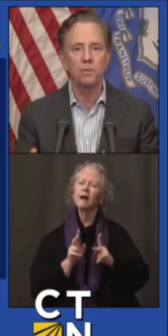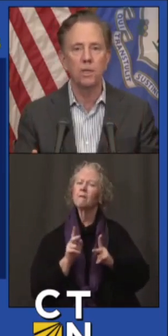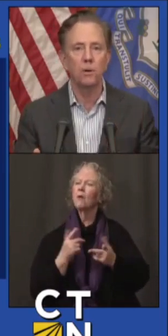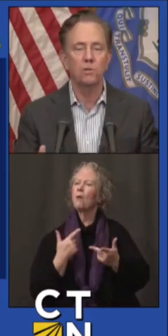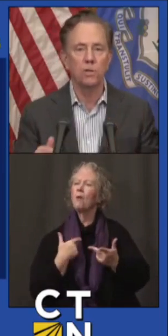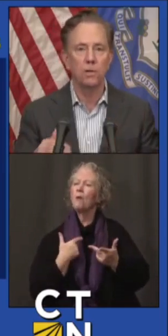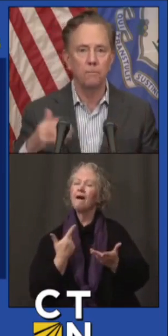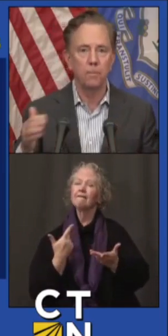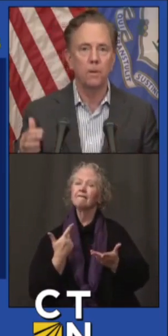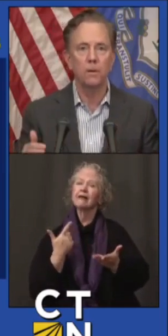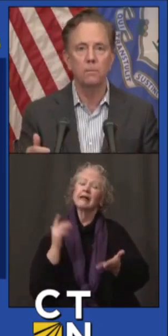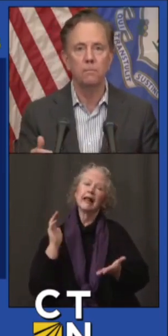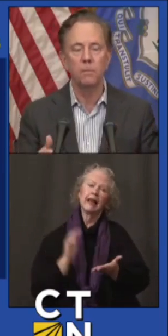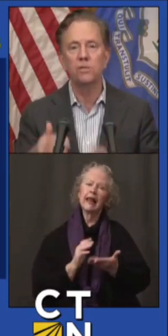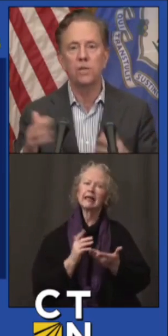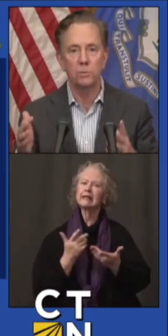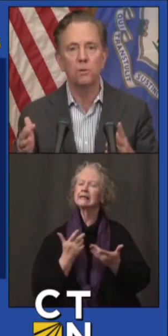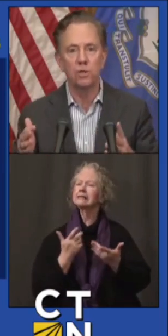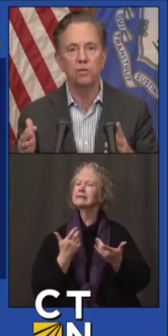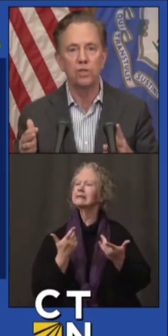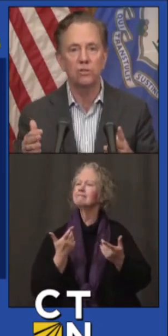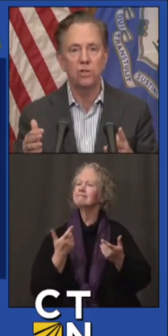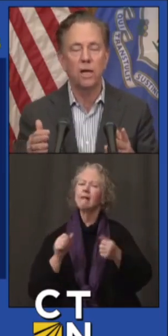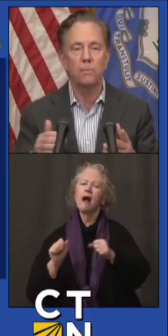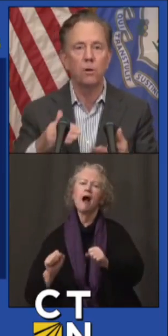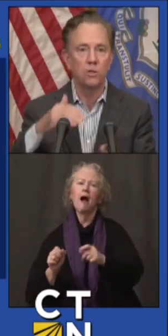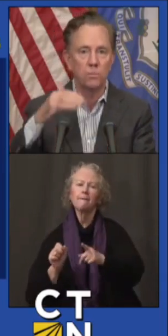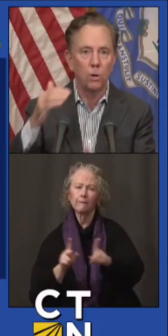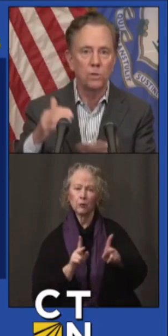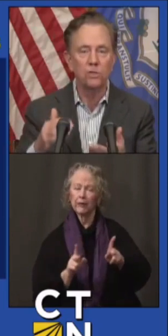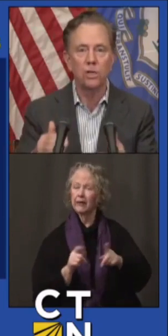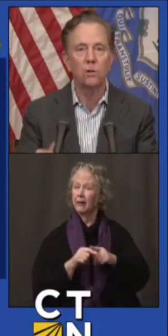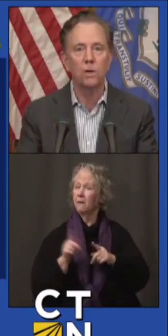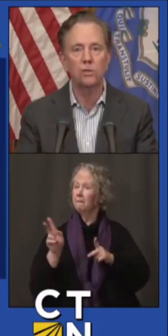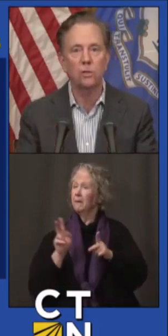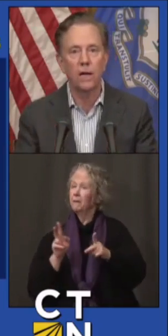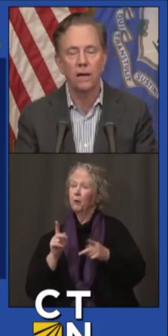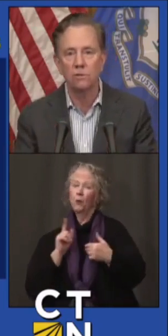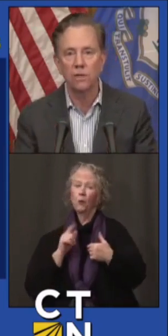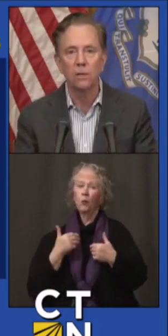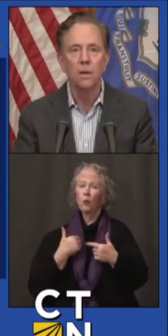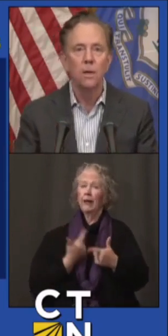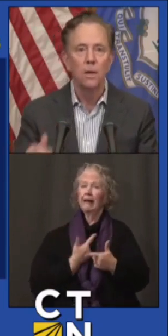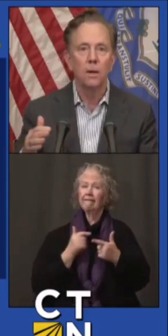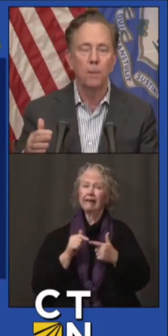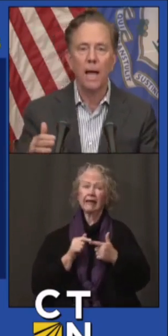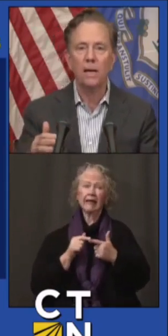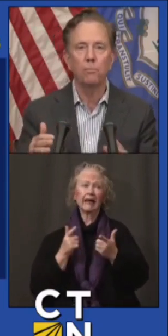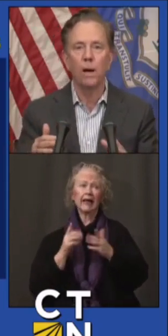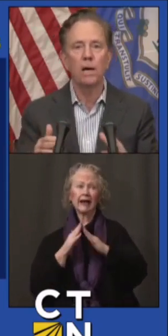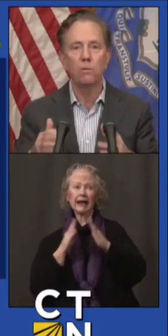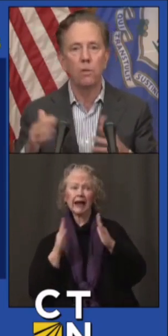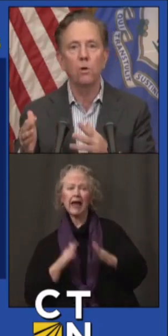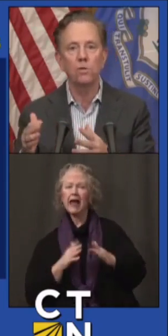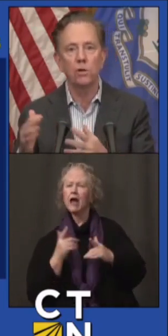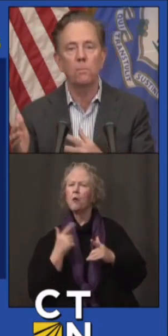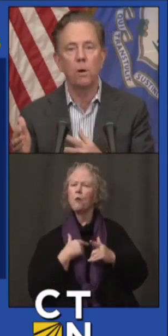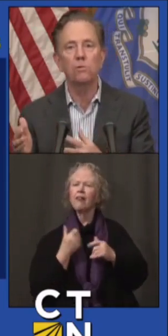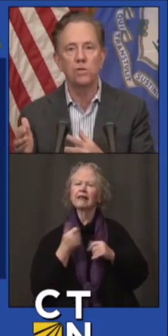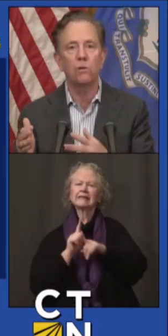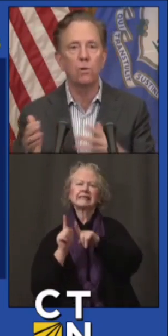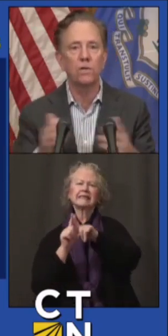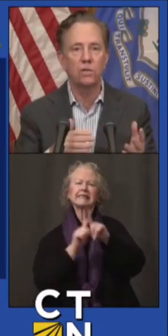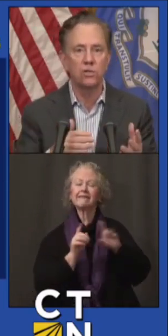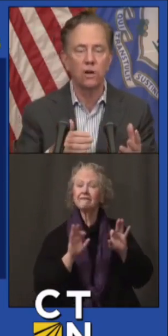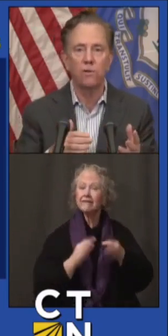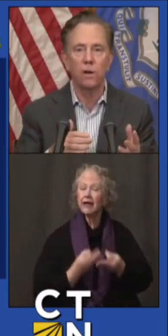live perhaps in the most busiest, most congested neighborhoods and multi-generational housing, black and brown, those that are